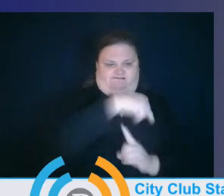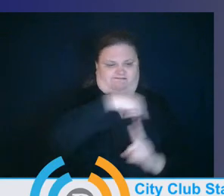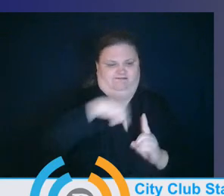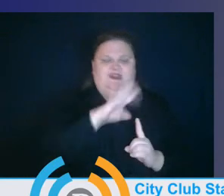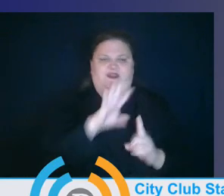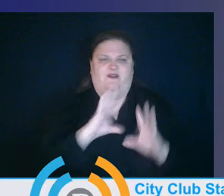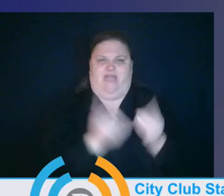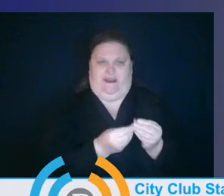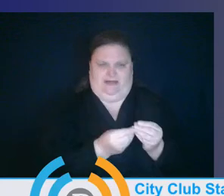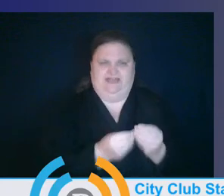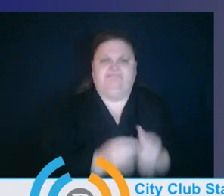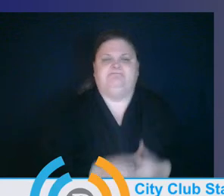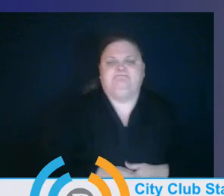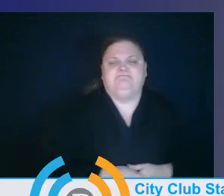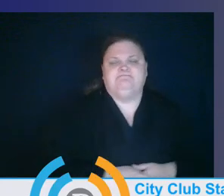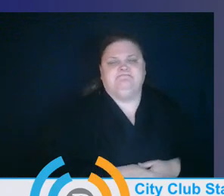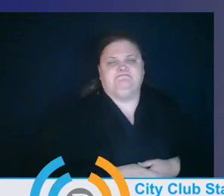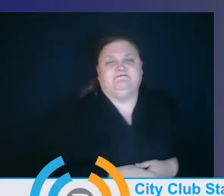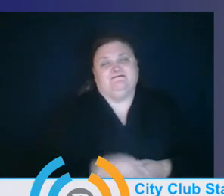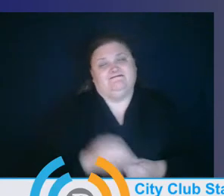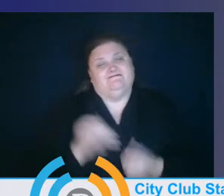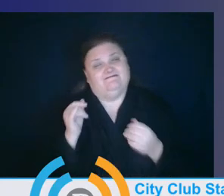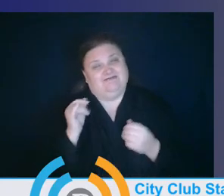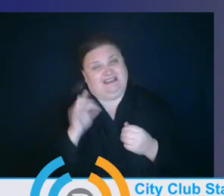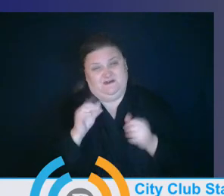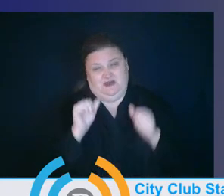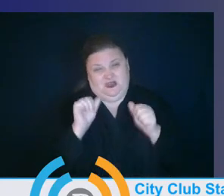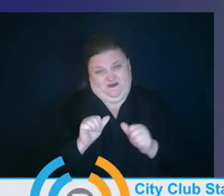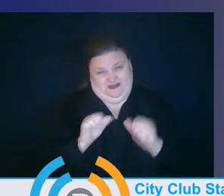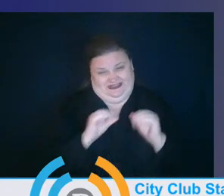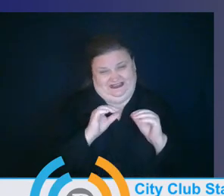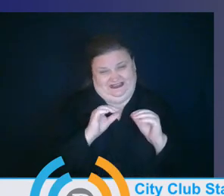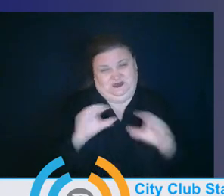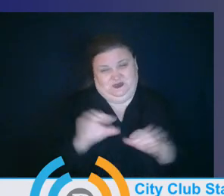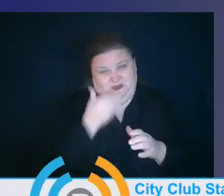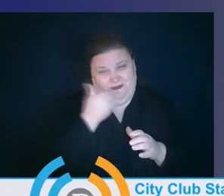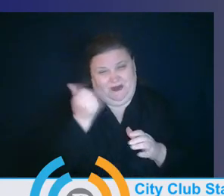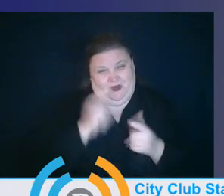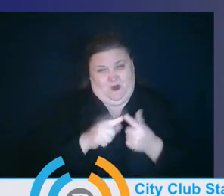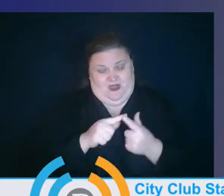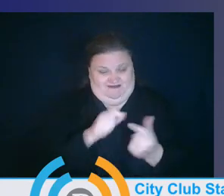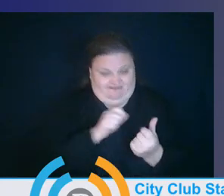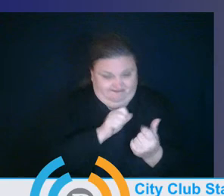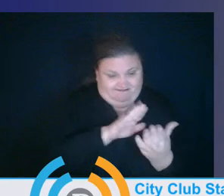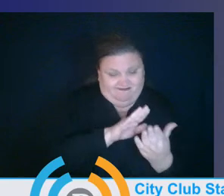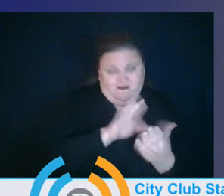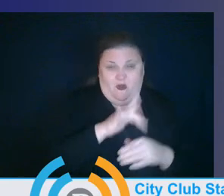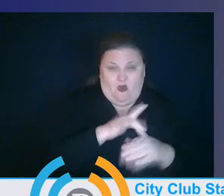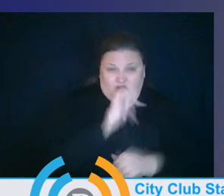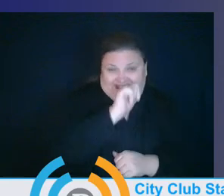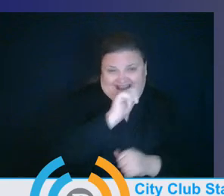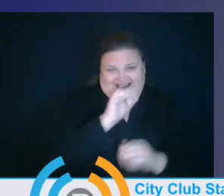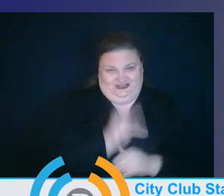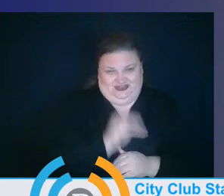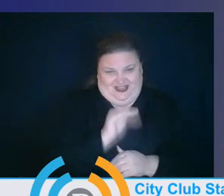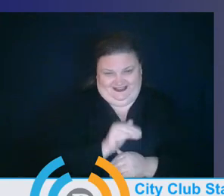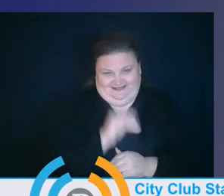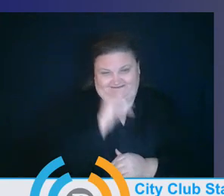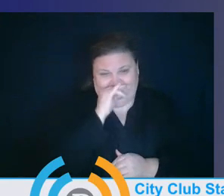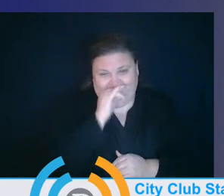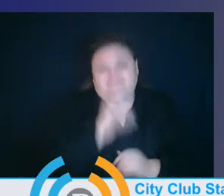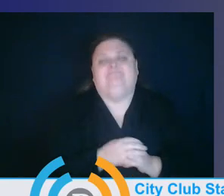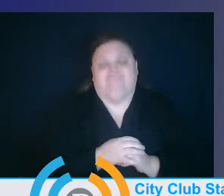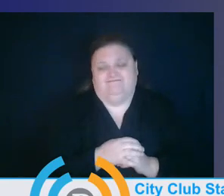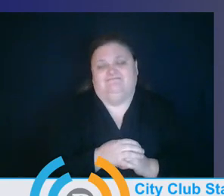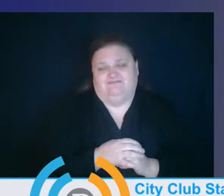that if we could do a better job earlier, right, um, those would be, um, more opportunities for more students like her, that would be, um, a